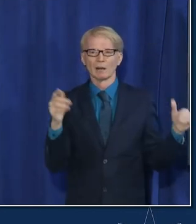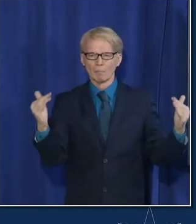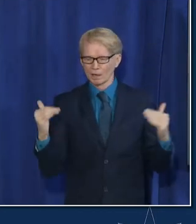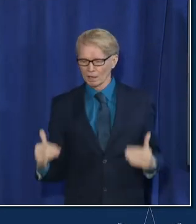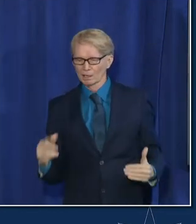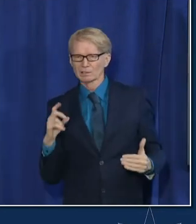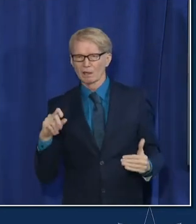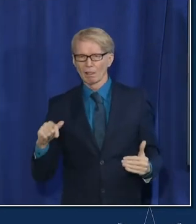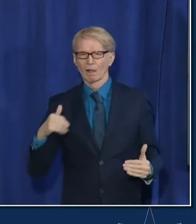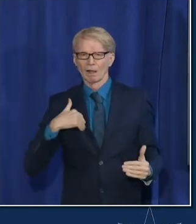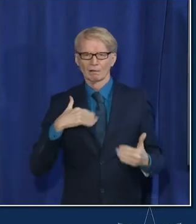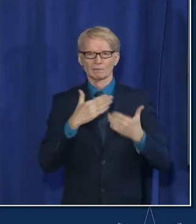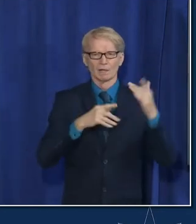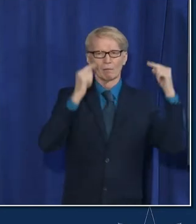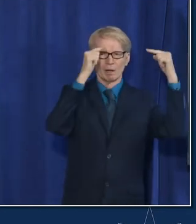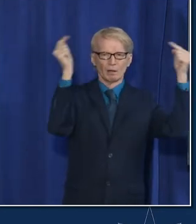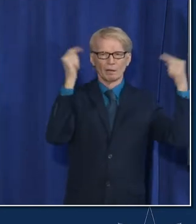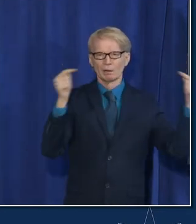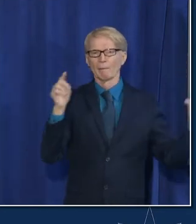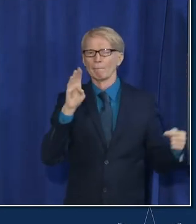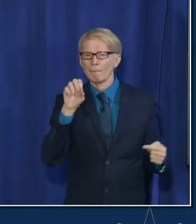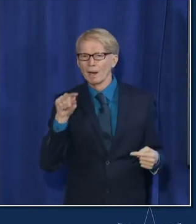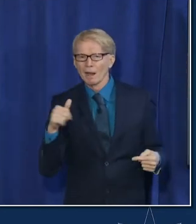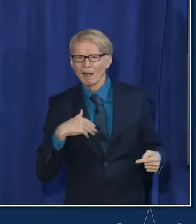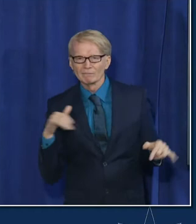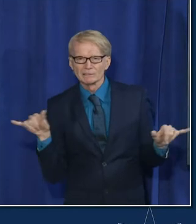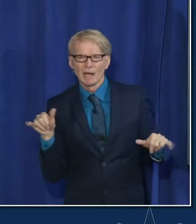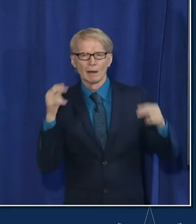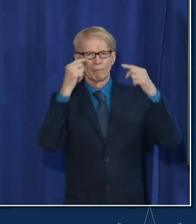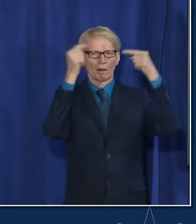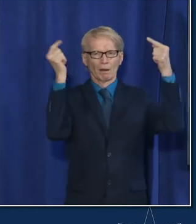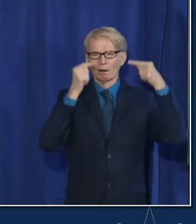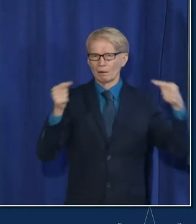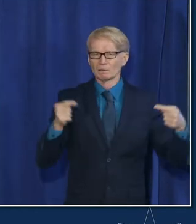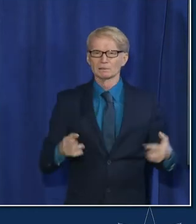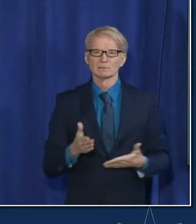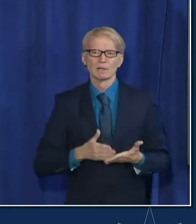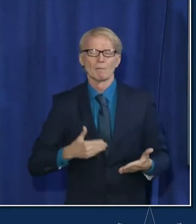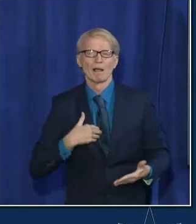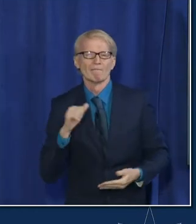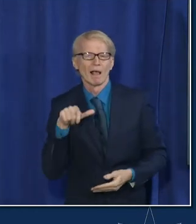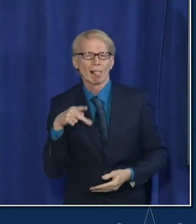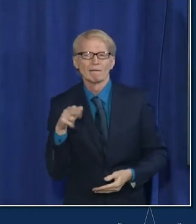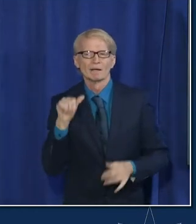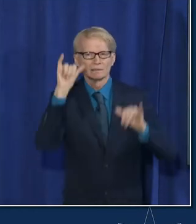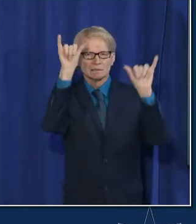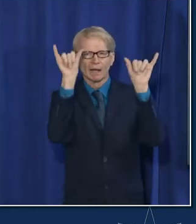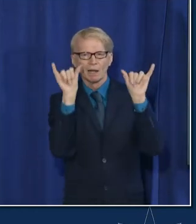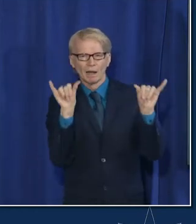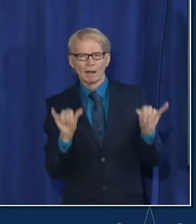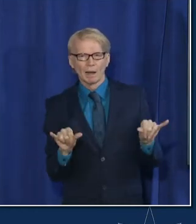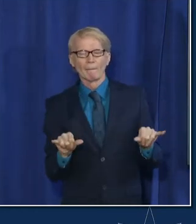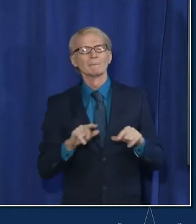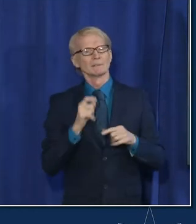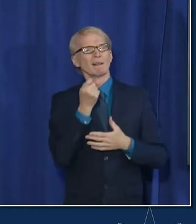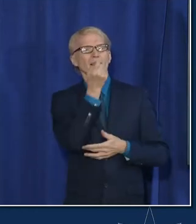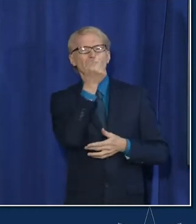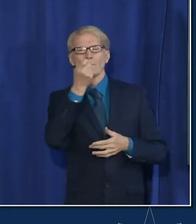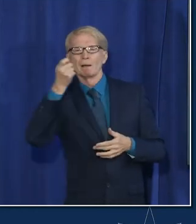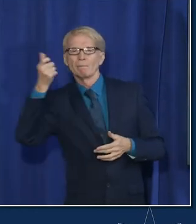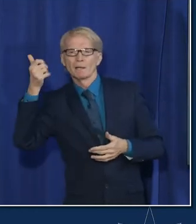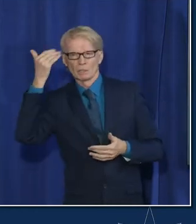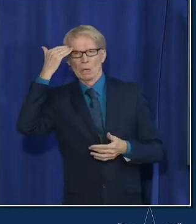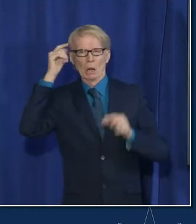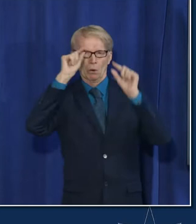had it's got some of the same mutations that beta had it's got some of the same mutations that alpha had and that's why we can know just from